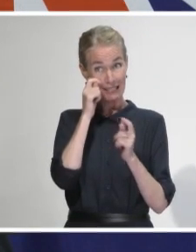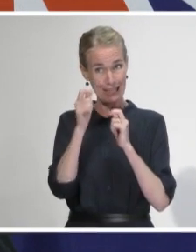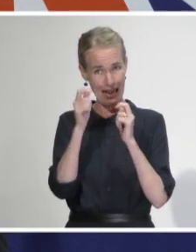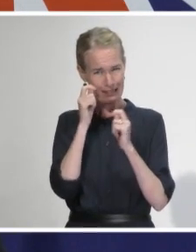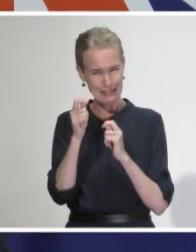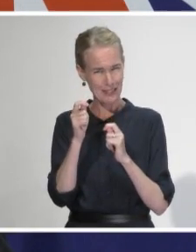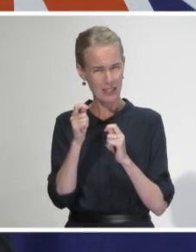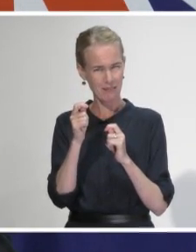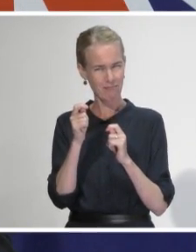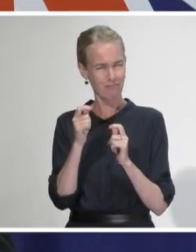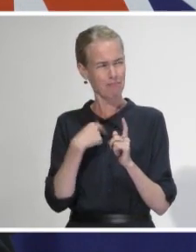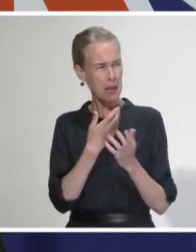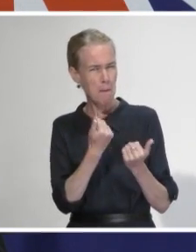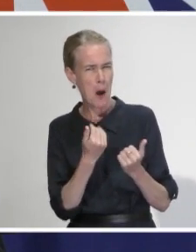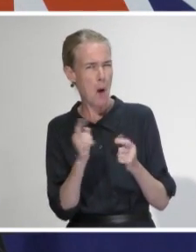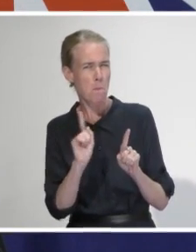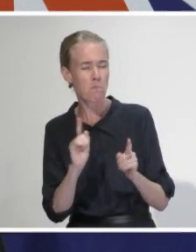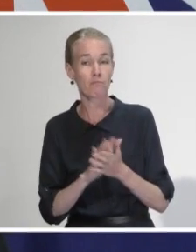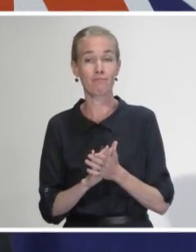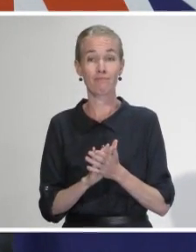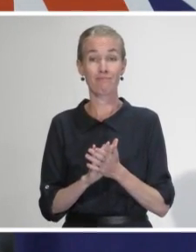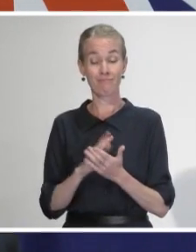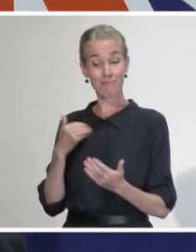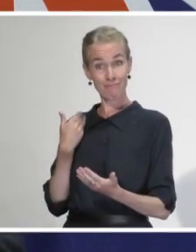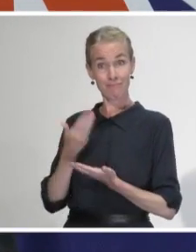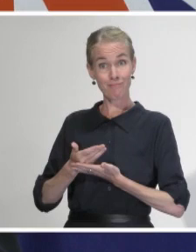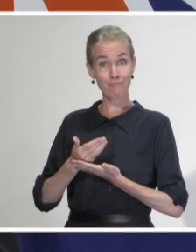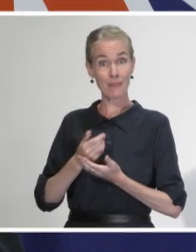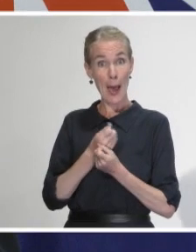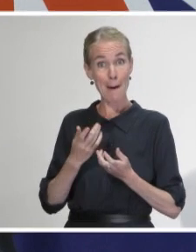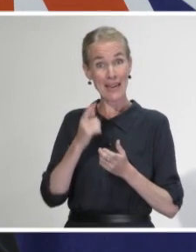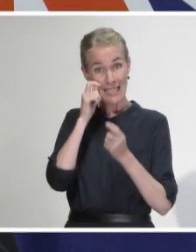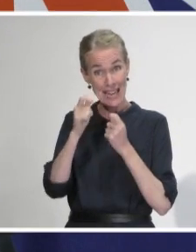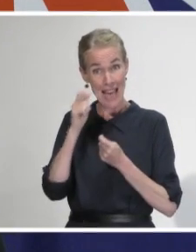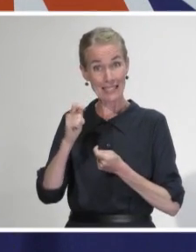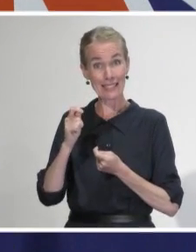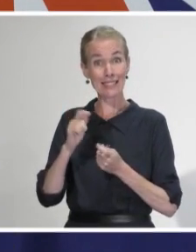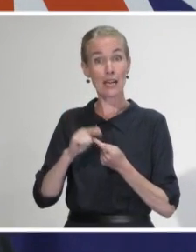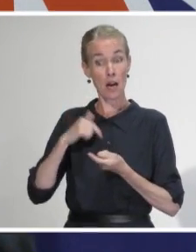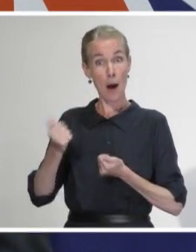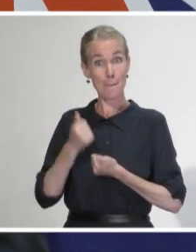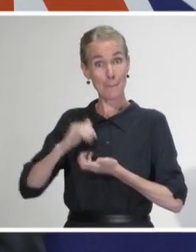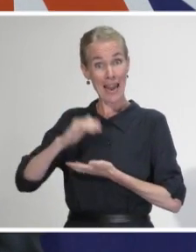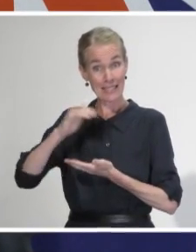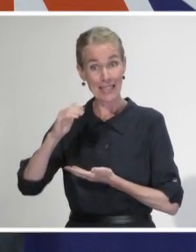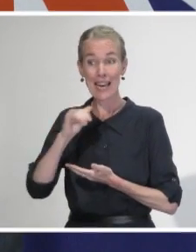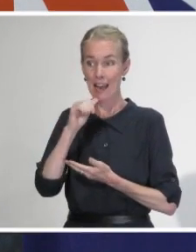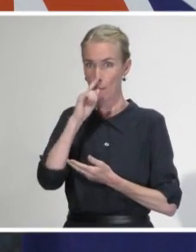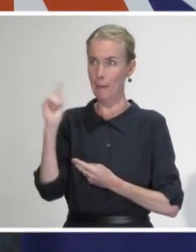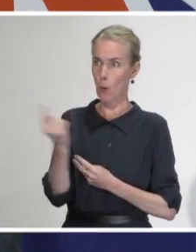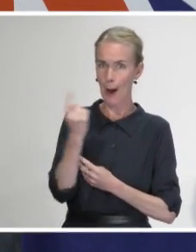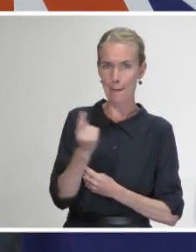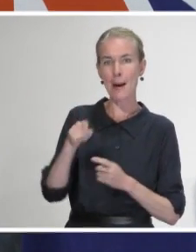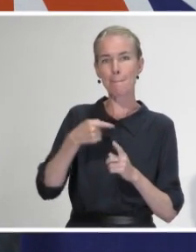Yes, well the high level of testing we're doing is informing, is effectively both diagnostic and some surveillance testing because there are clearly